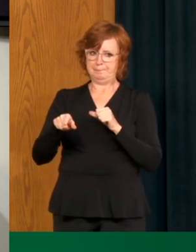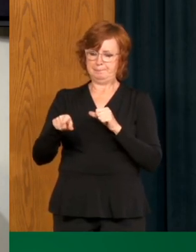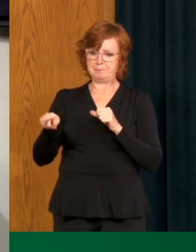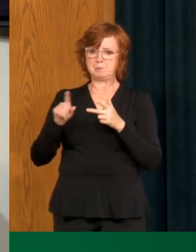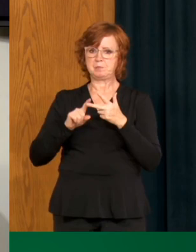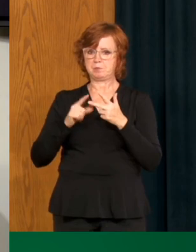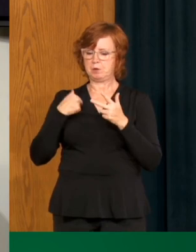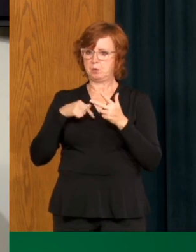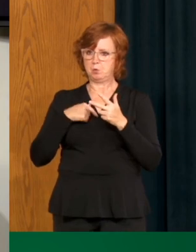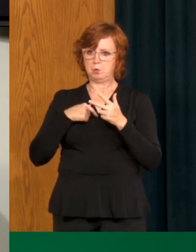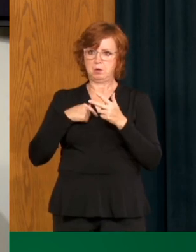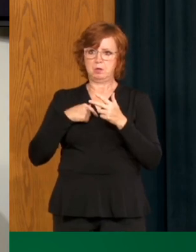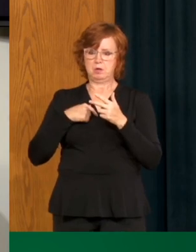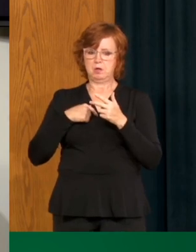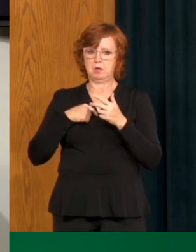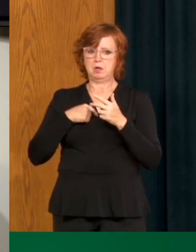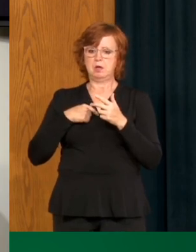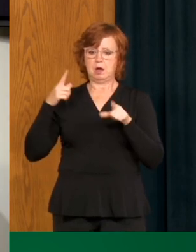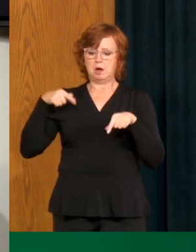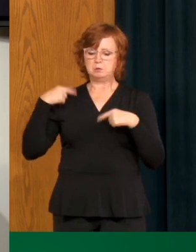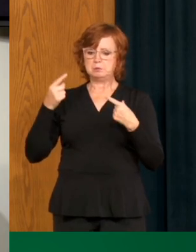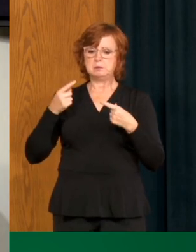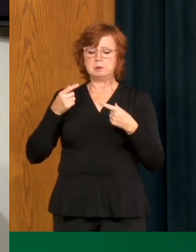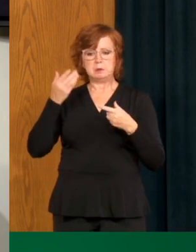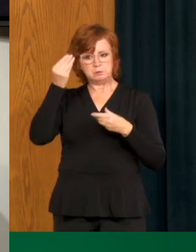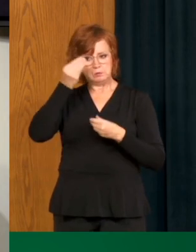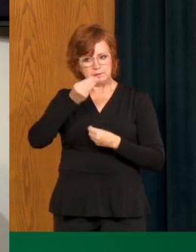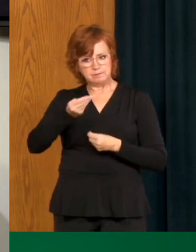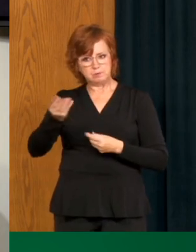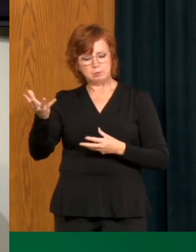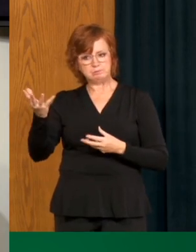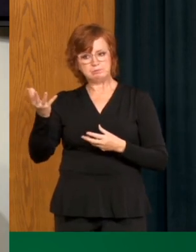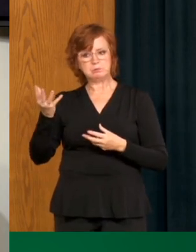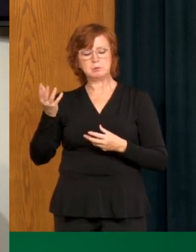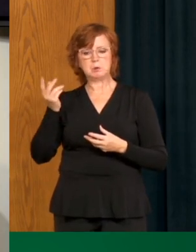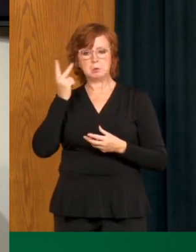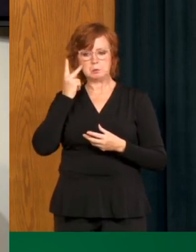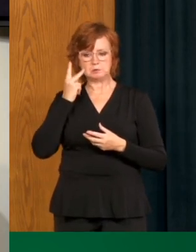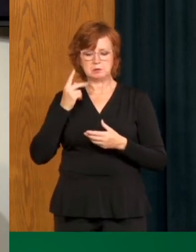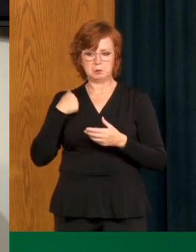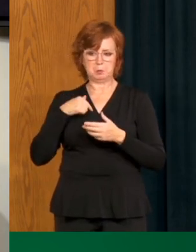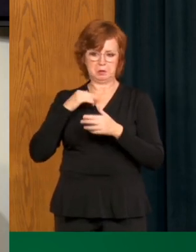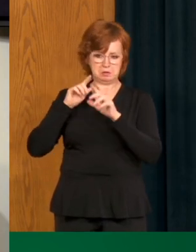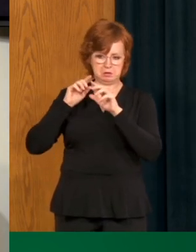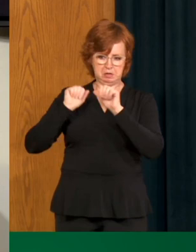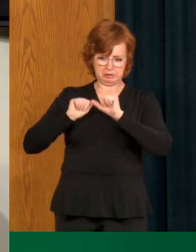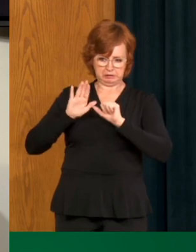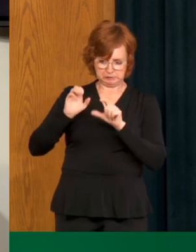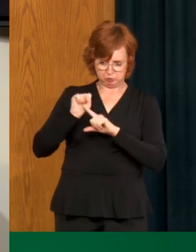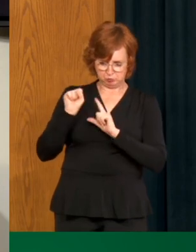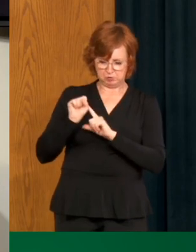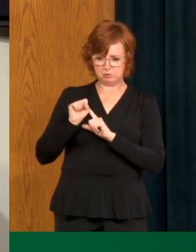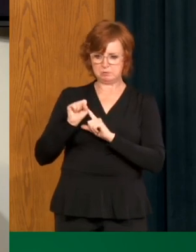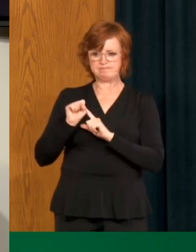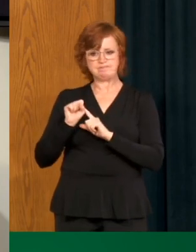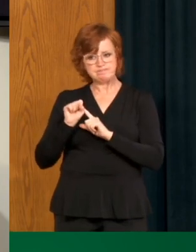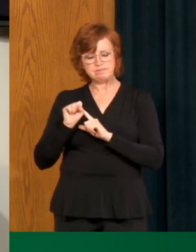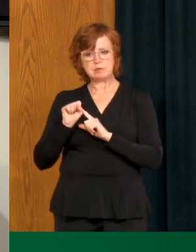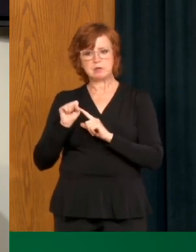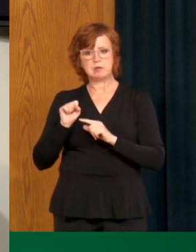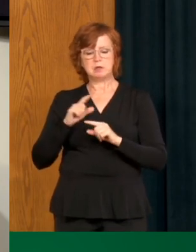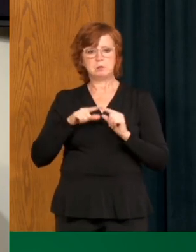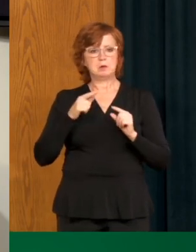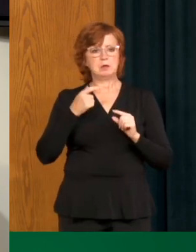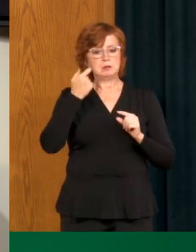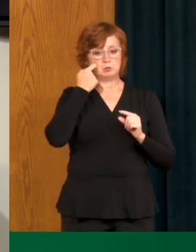enforcement and public health orders, and we will, uh, advise based on the initial assessment. But again, like the Premier said, while